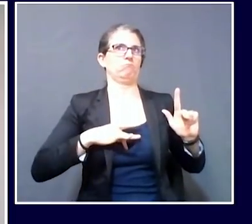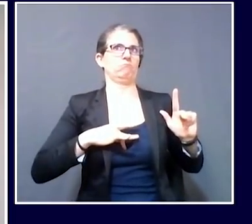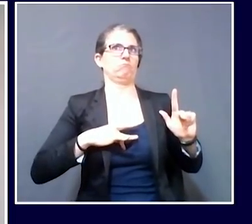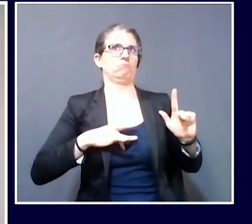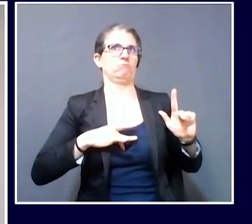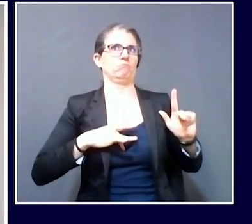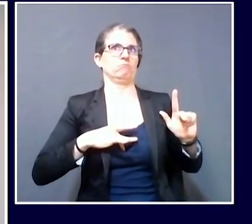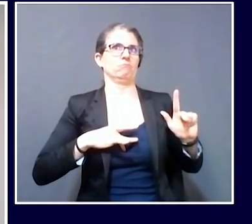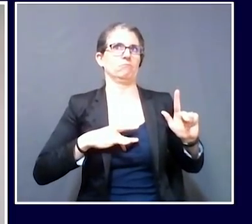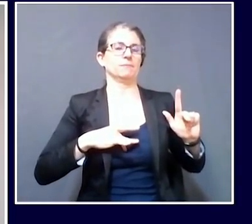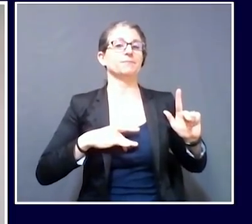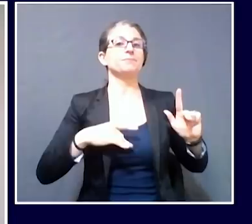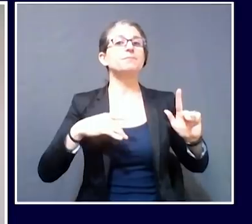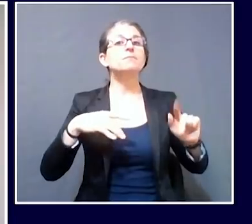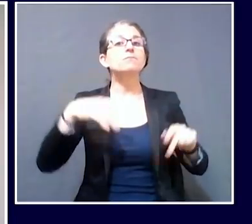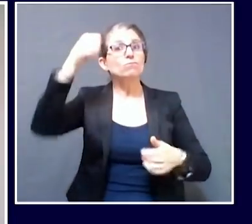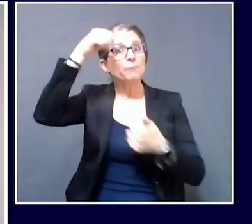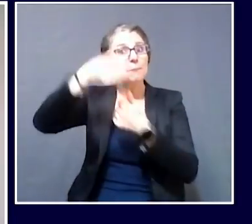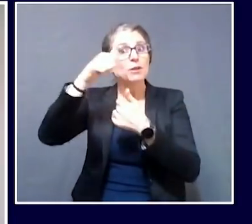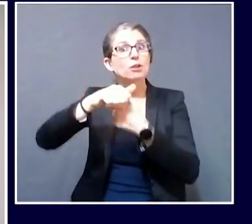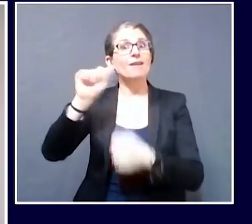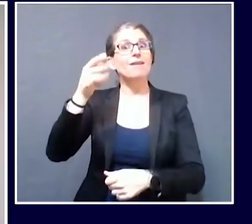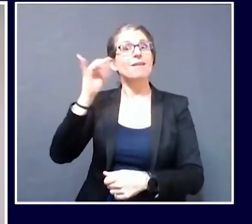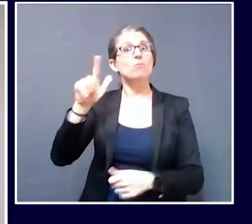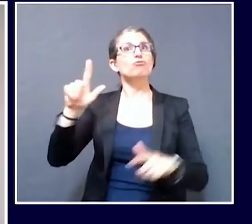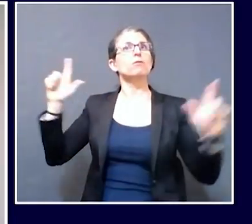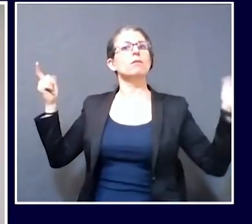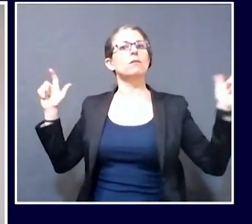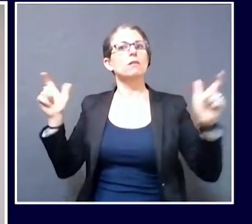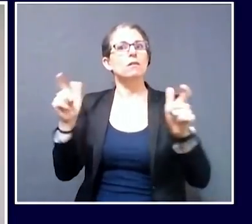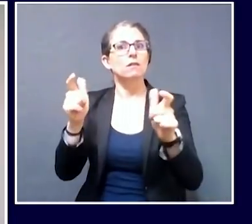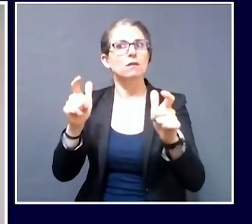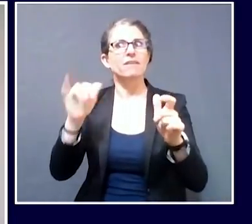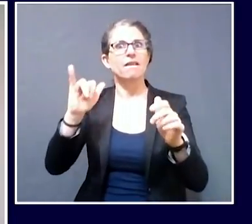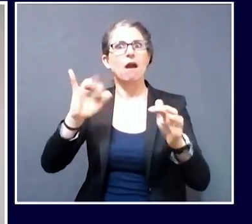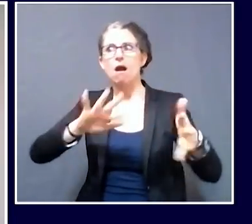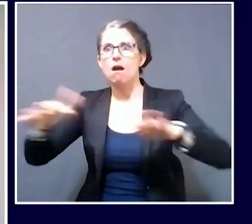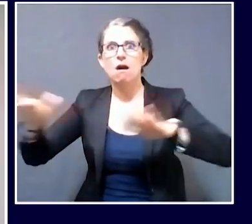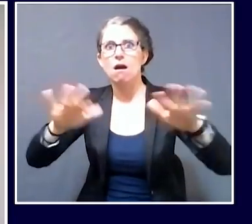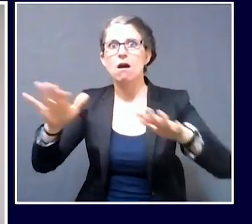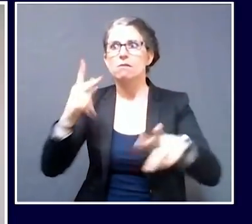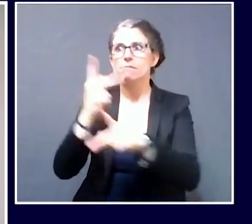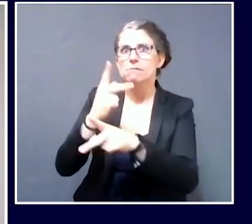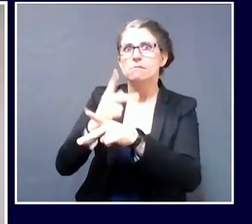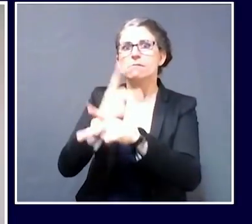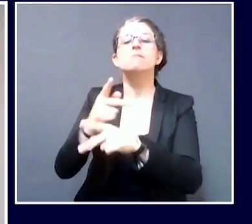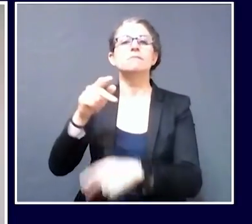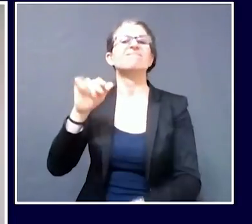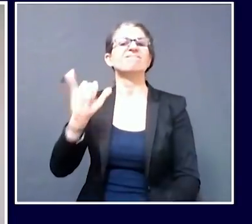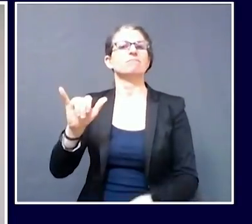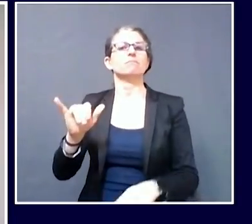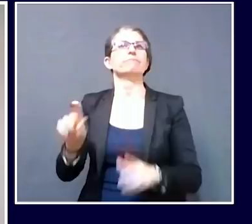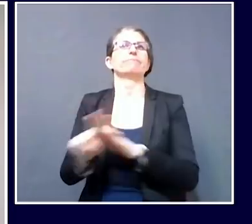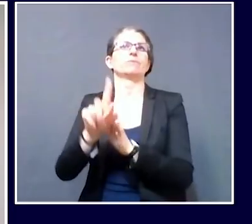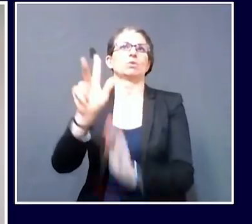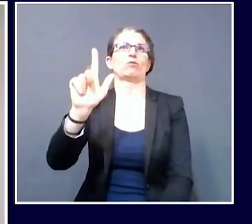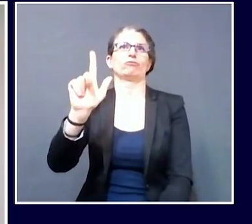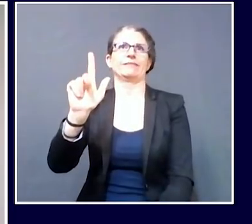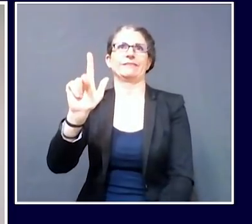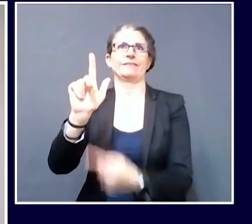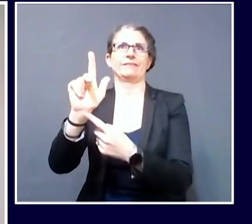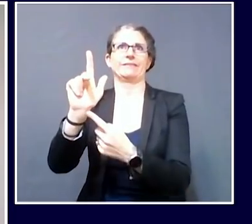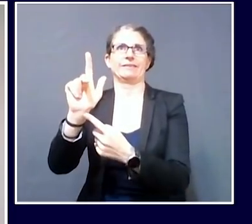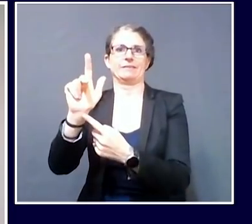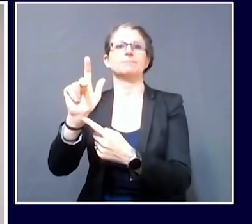Abbott, it is important to note, has been proactively testing its employees every single week, starting in mid